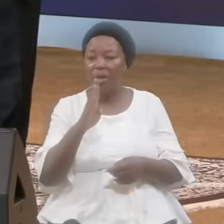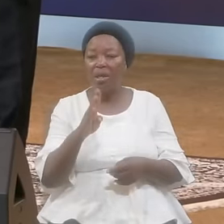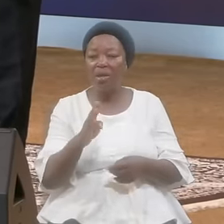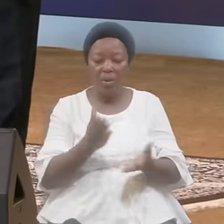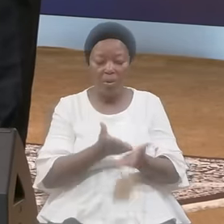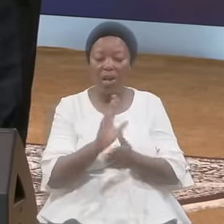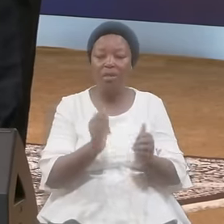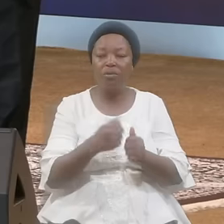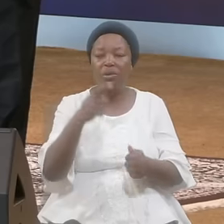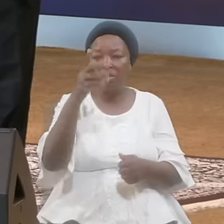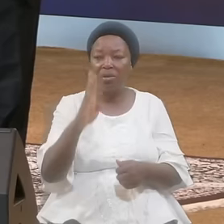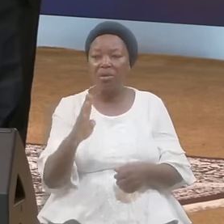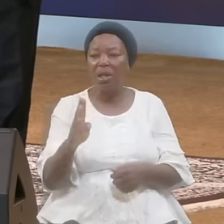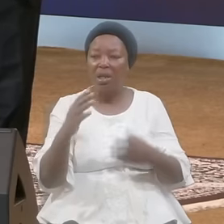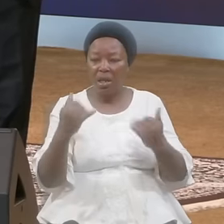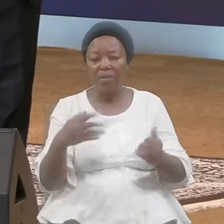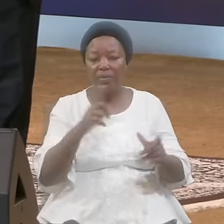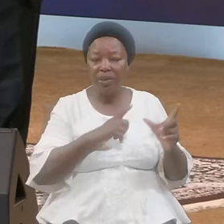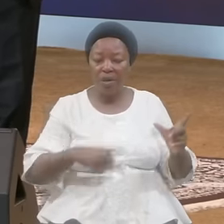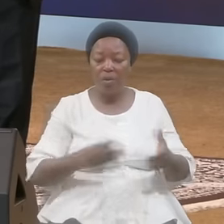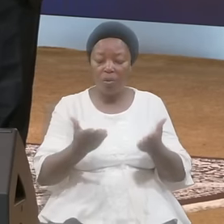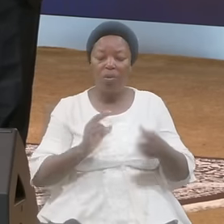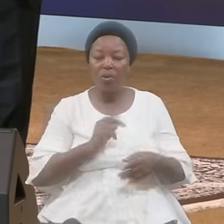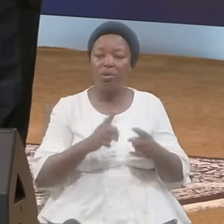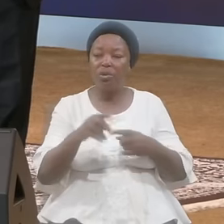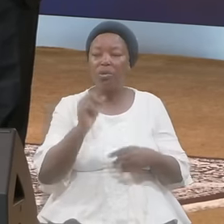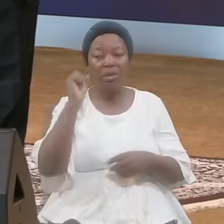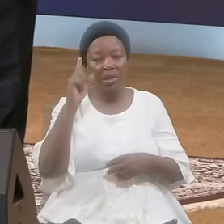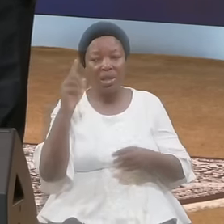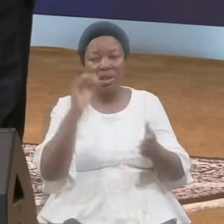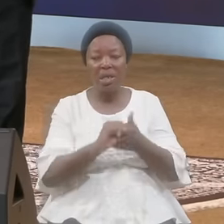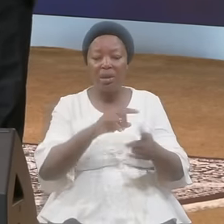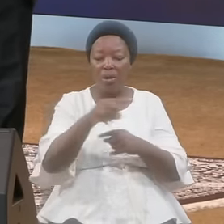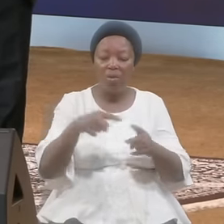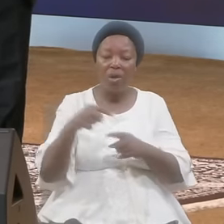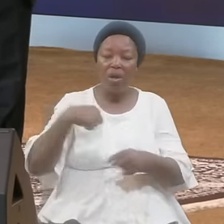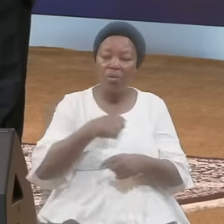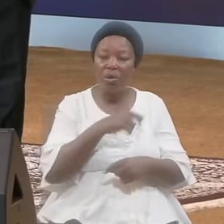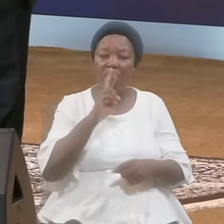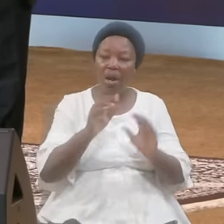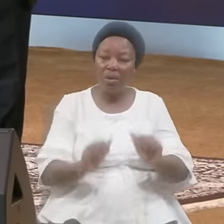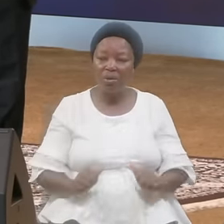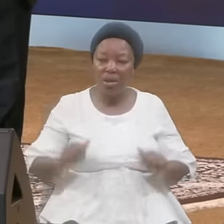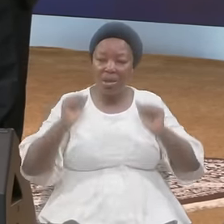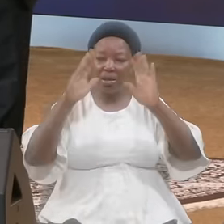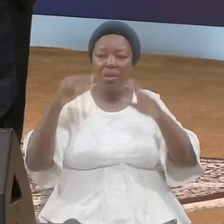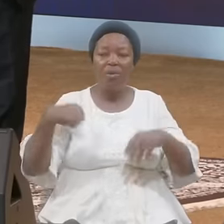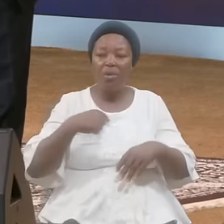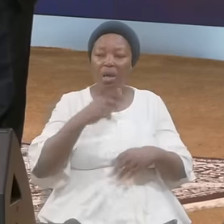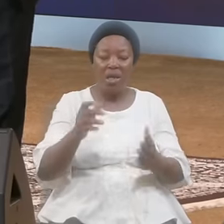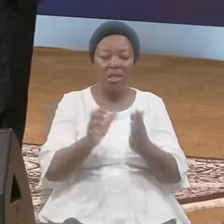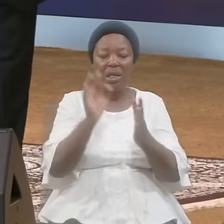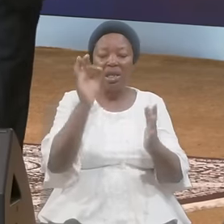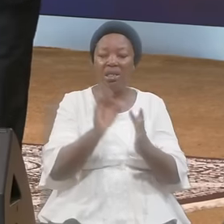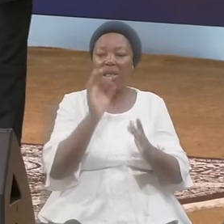Wants Us To Understand That When We Are Consecrated We're Selected And